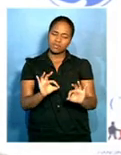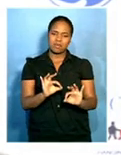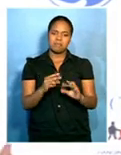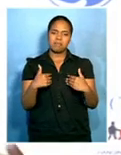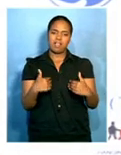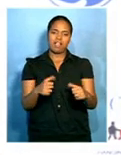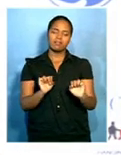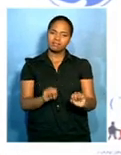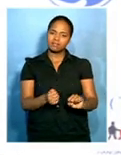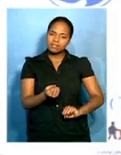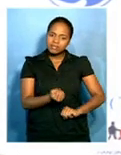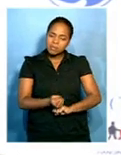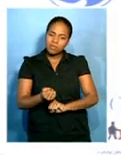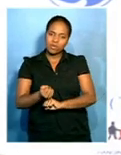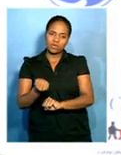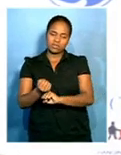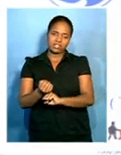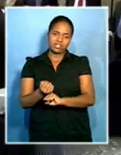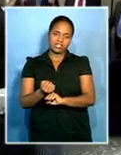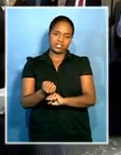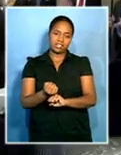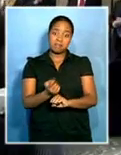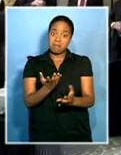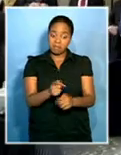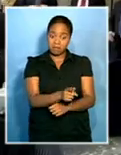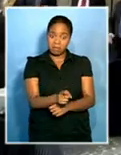support the next Mandela.